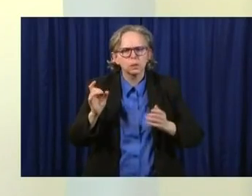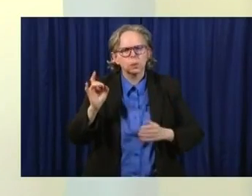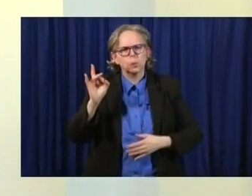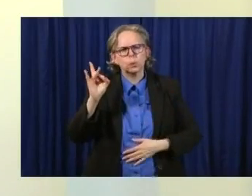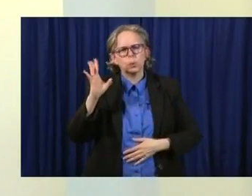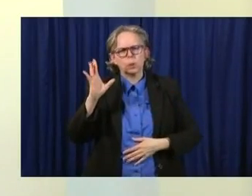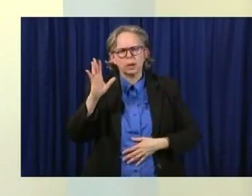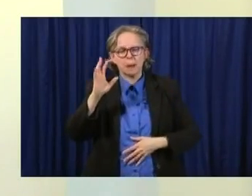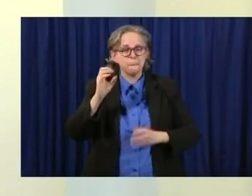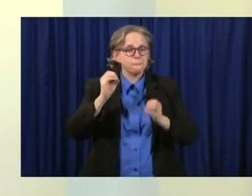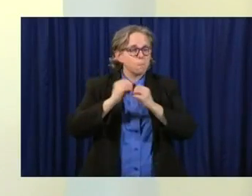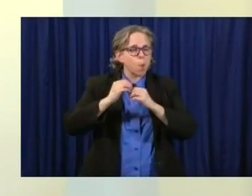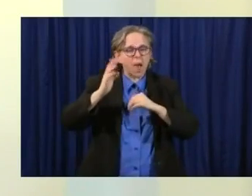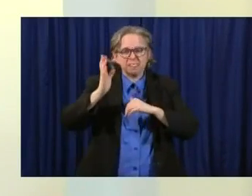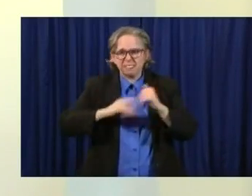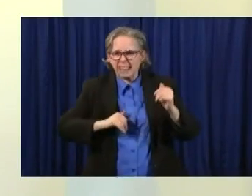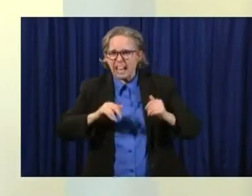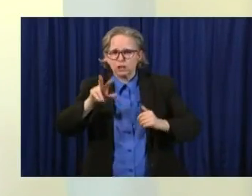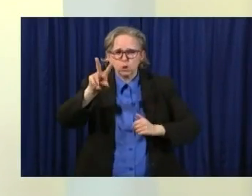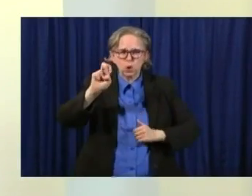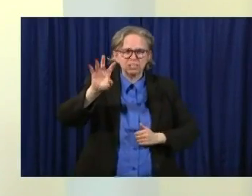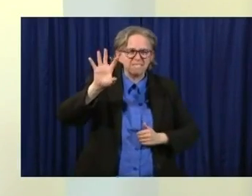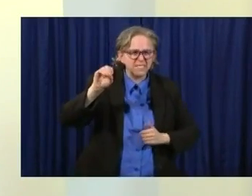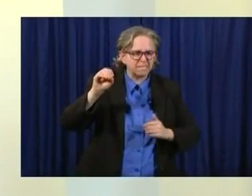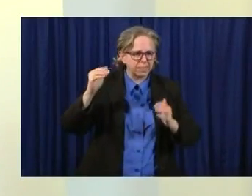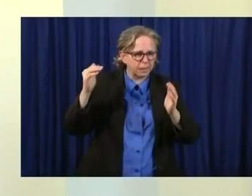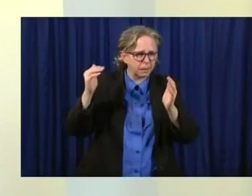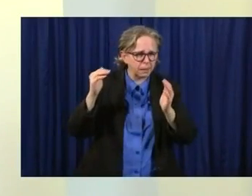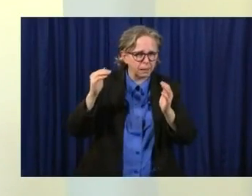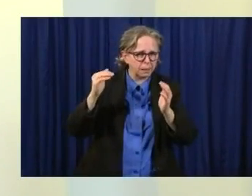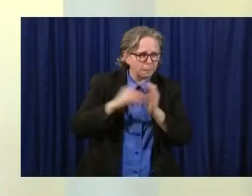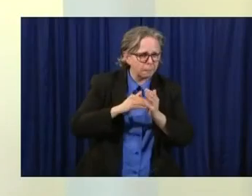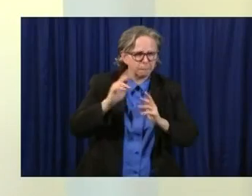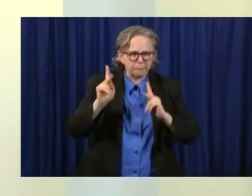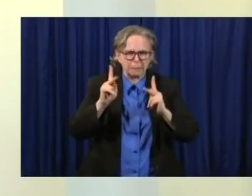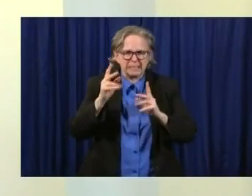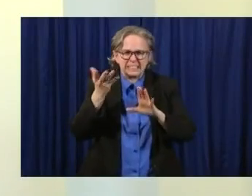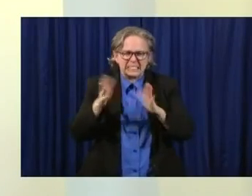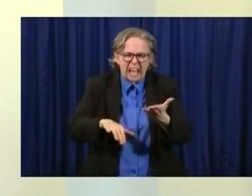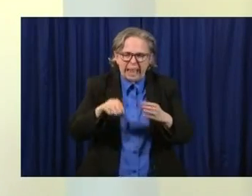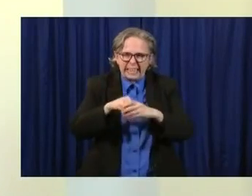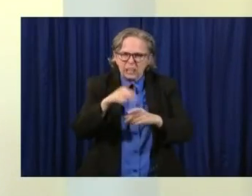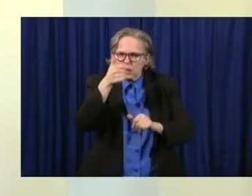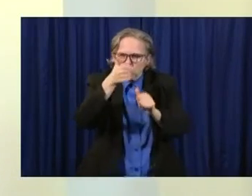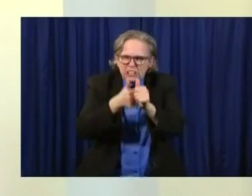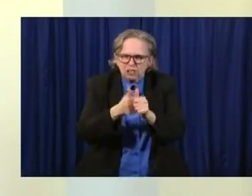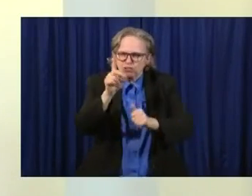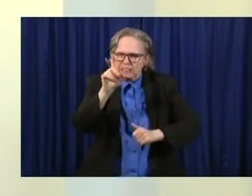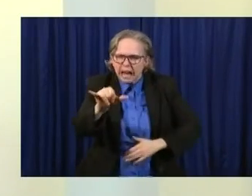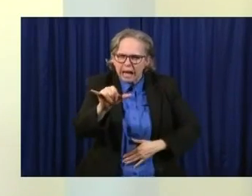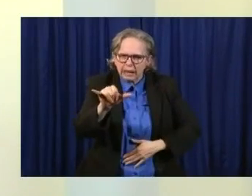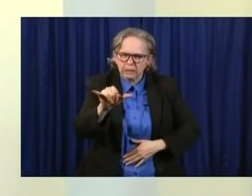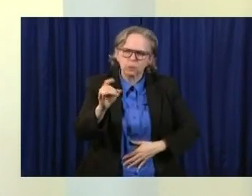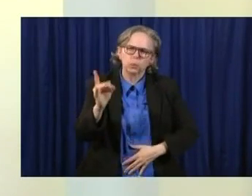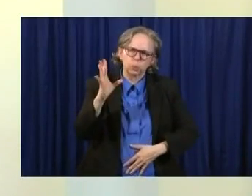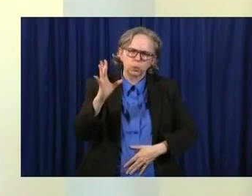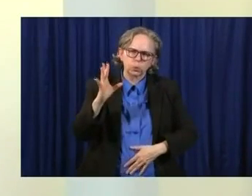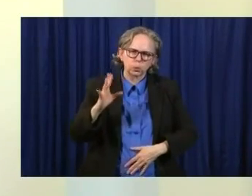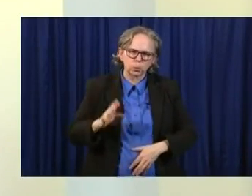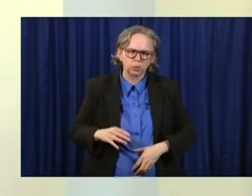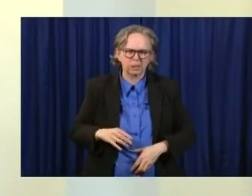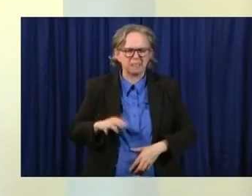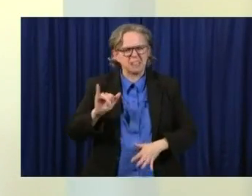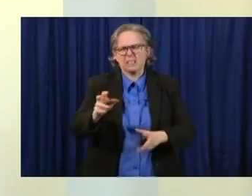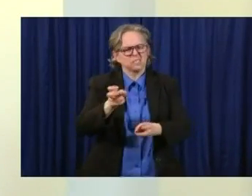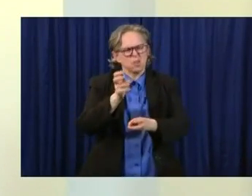Americans die in a day. And when you put that against other losses of life, you know, that's a hard thing to think about.